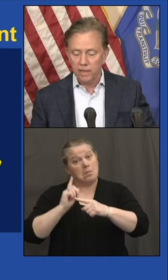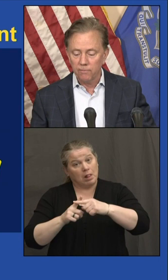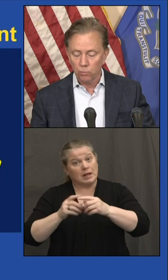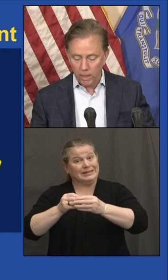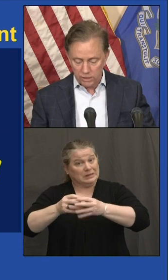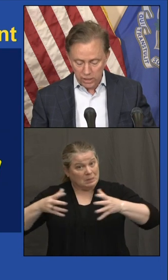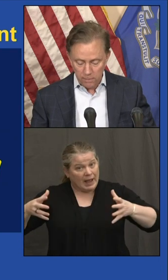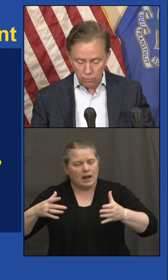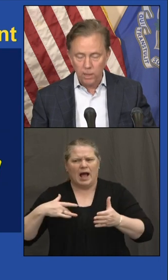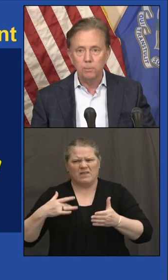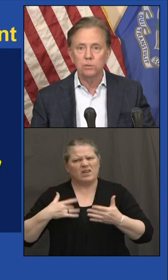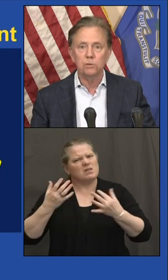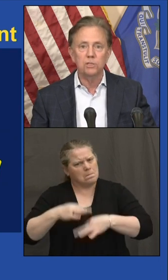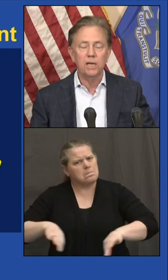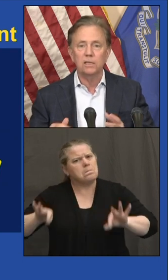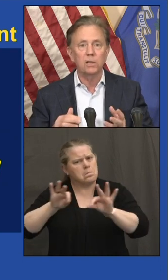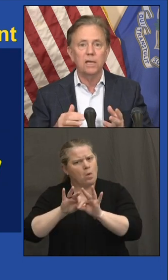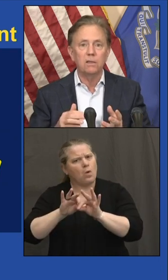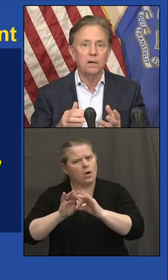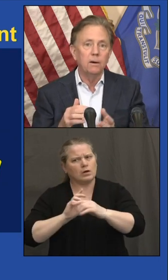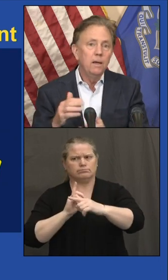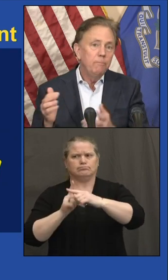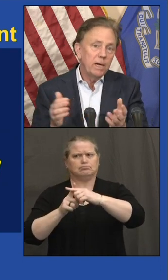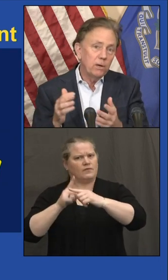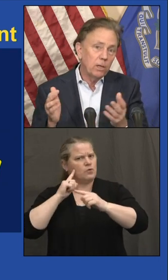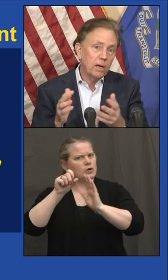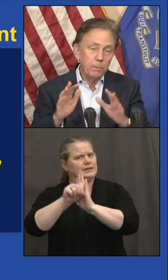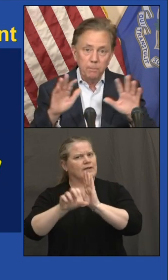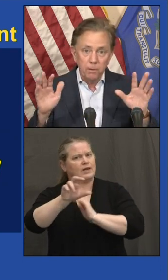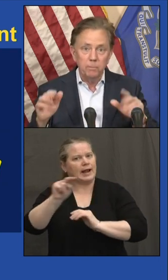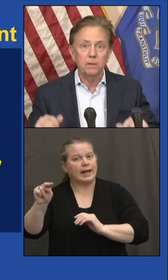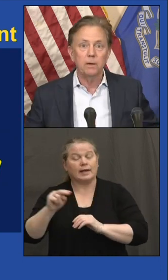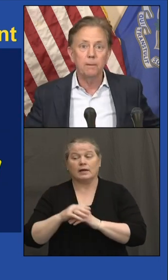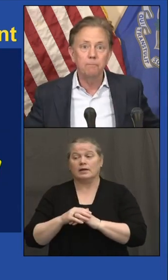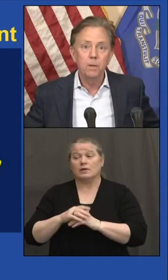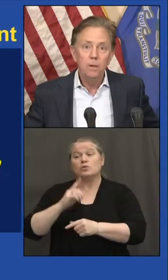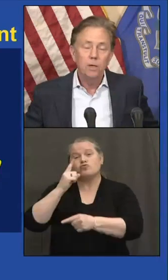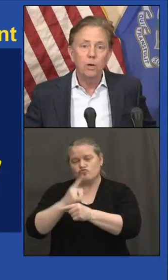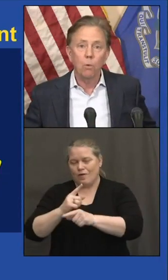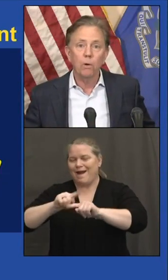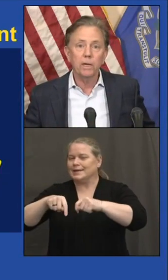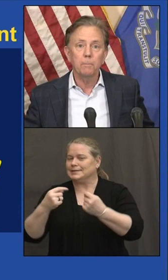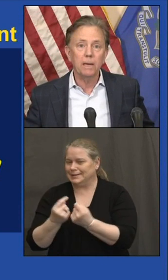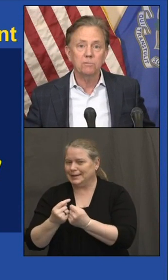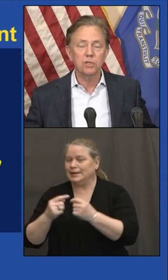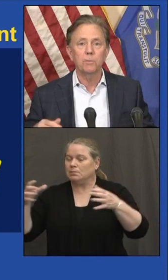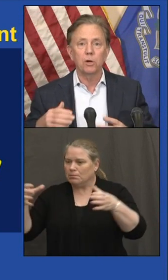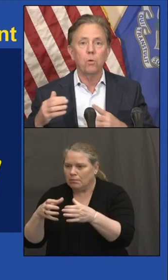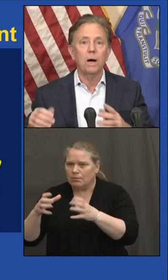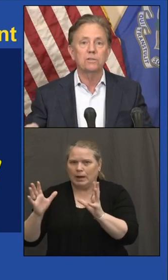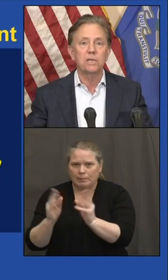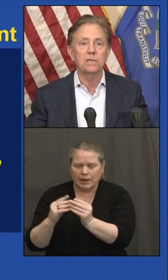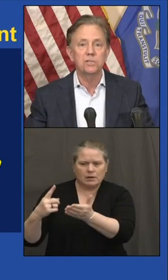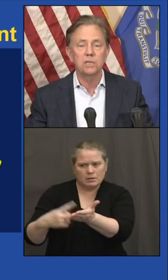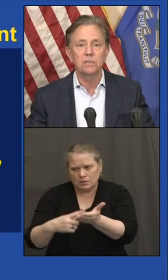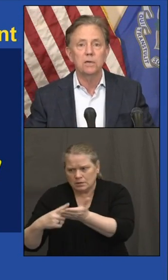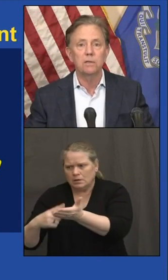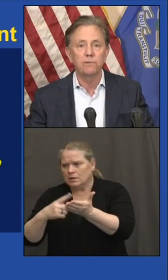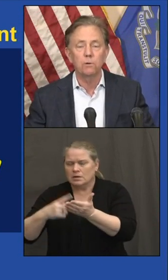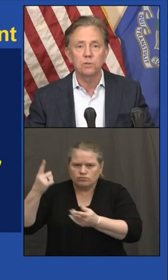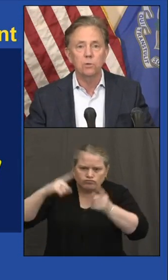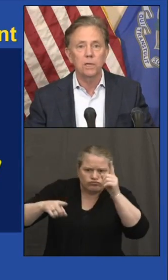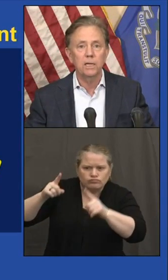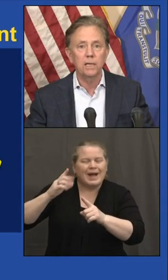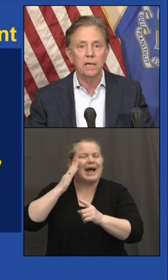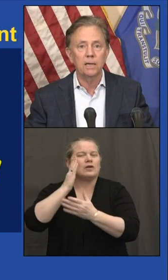it if we didn't have the right team who were able to take the lead there. I know a lot of people have been, you know, worrying about some of the quasi's and